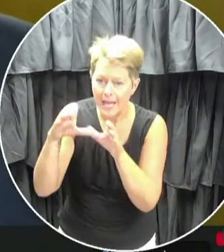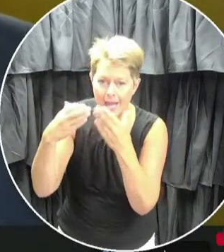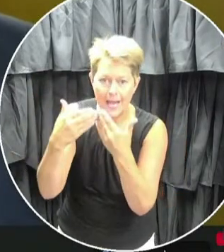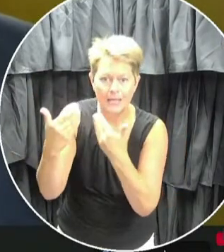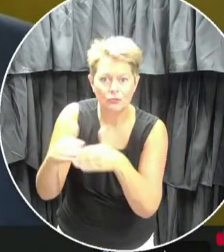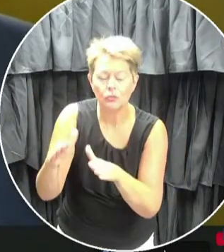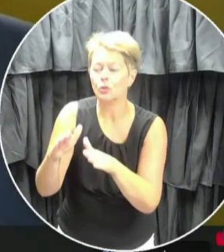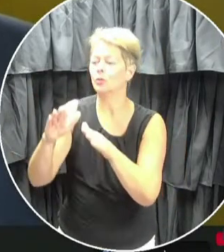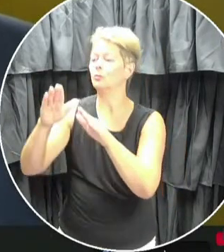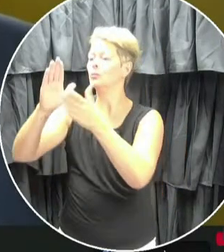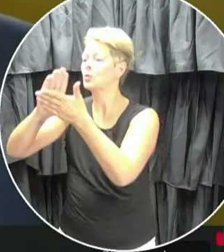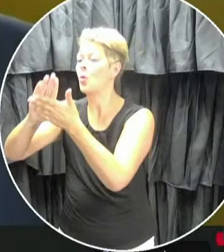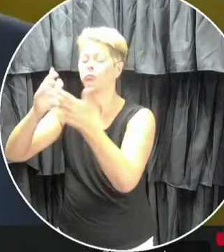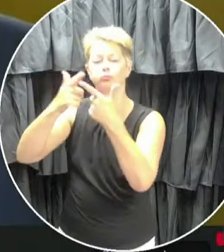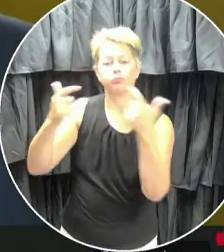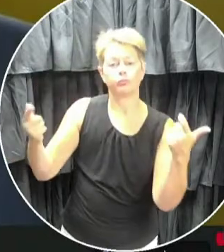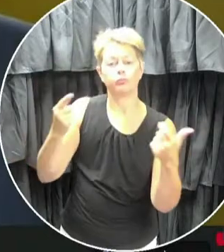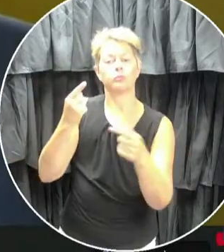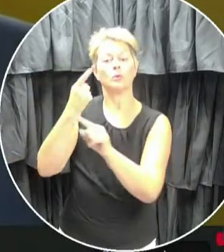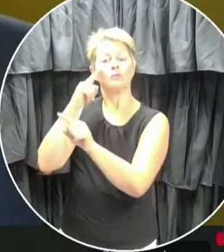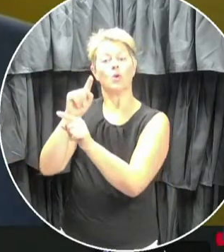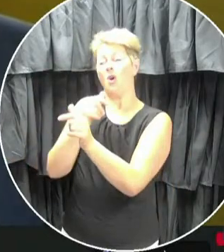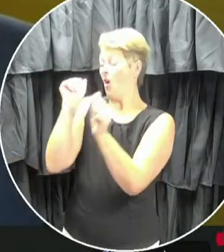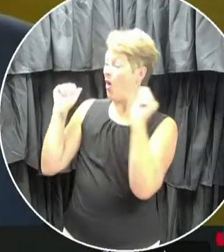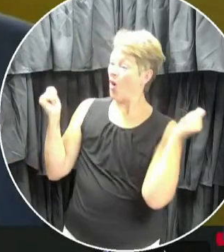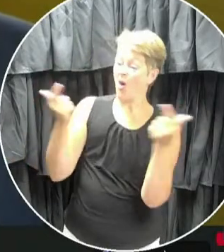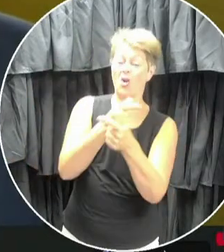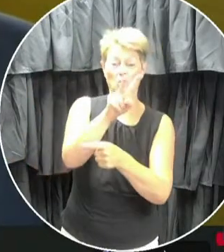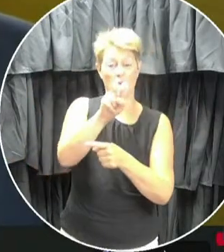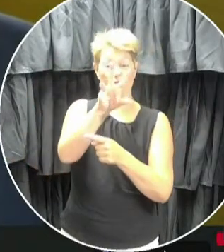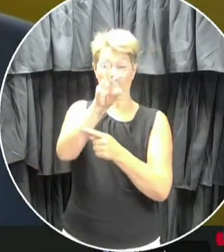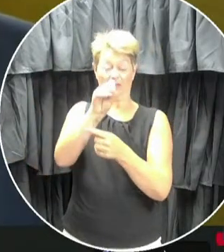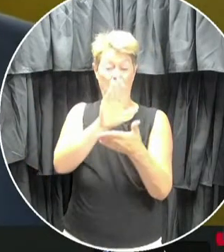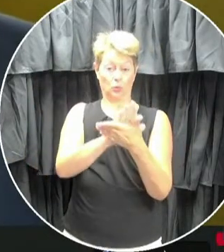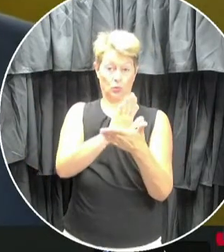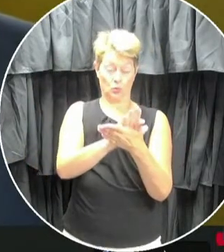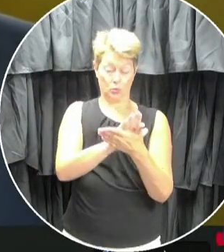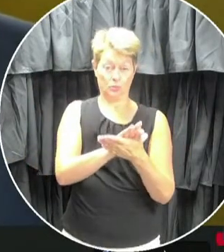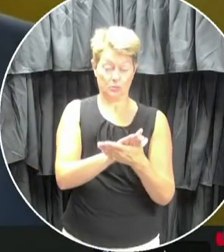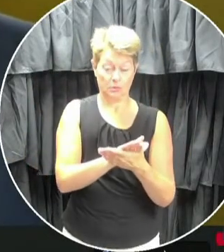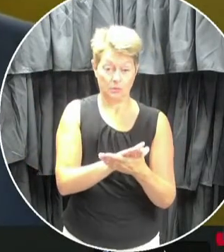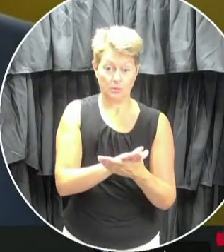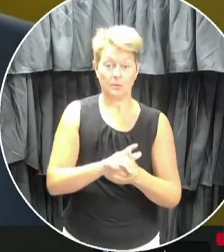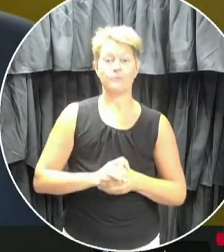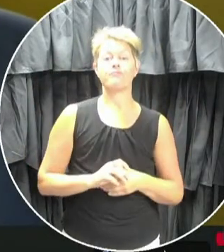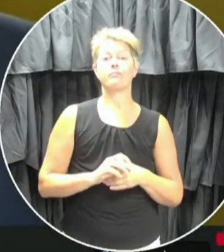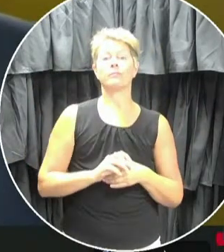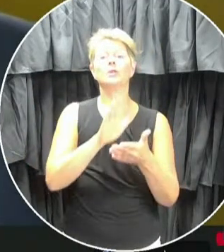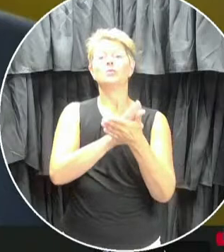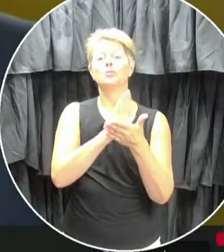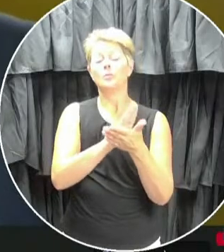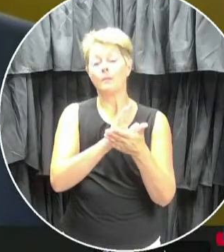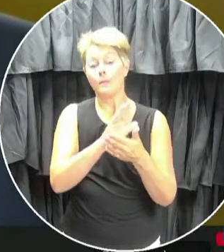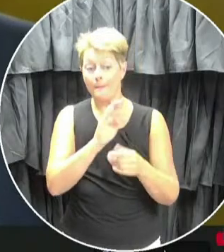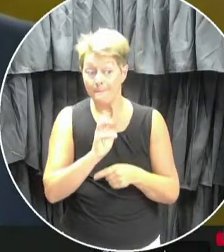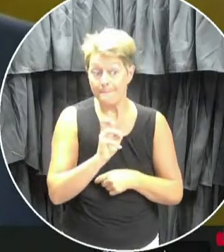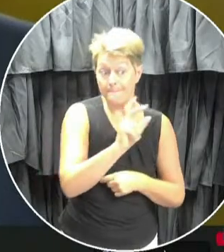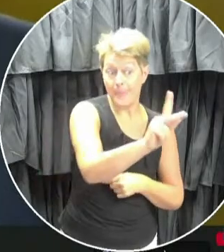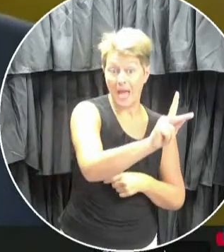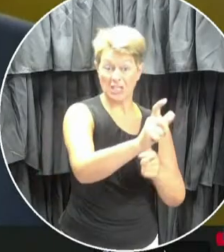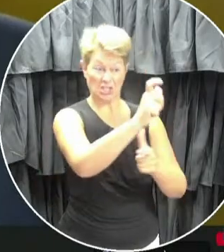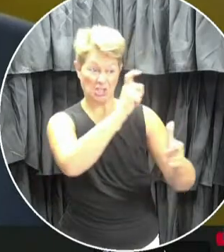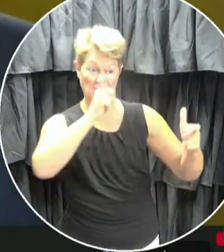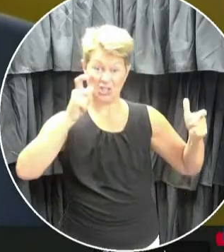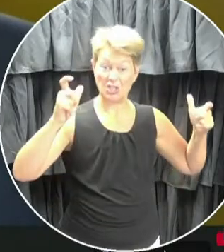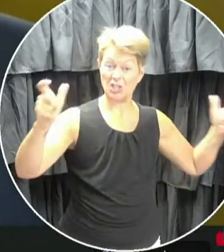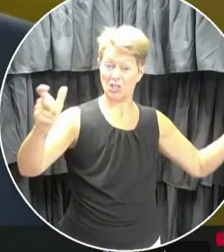250 schools throughout every nook and cranny of this province. Obviously arrangements made for school re-entry at large urban school, which say